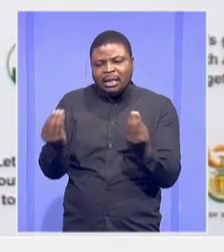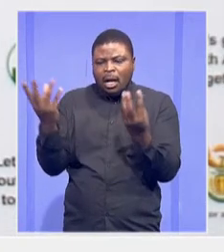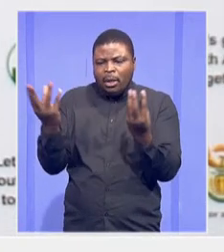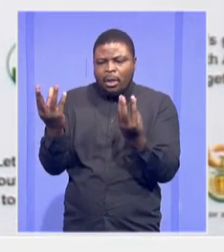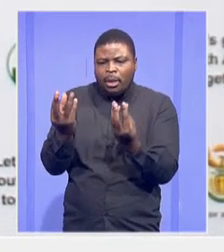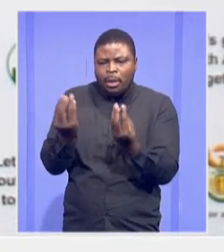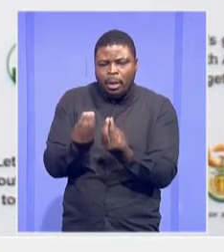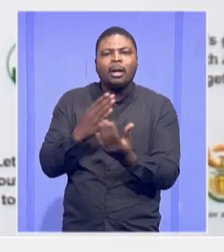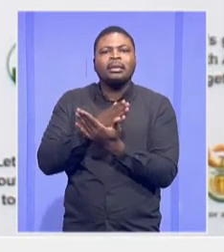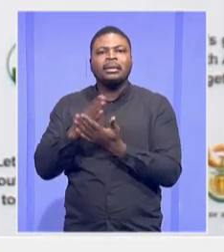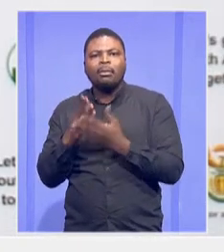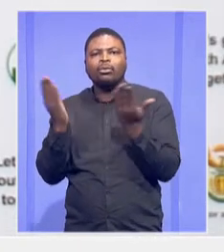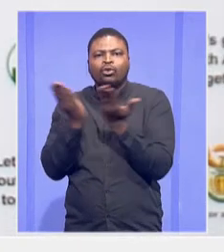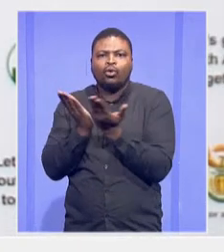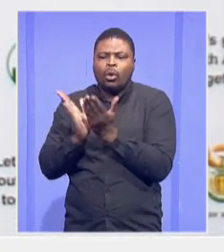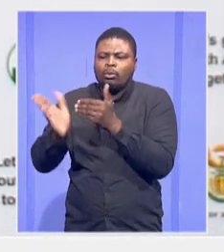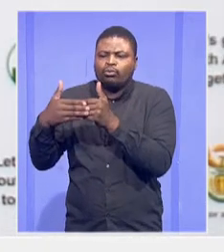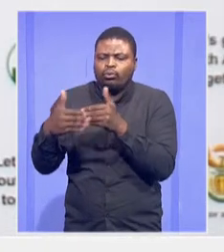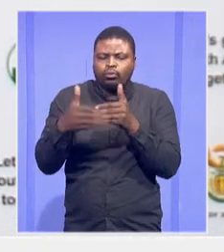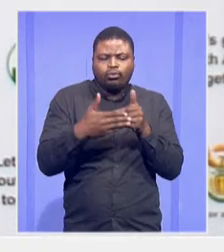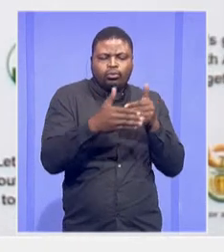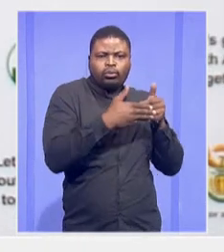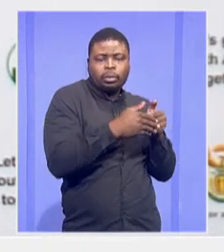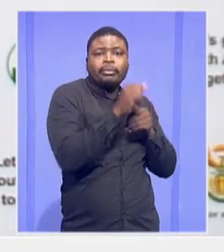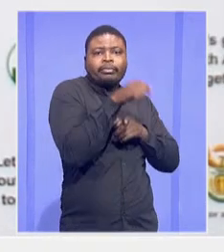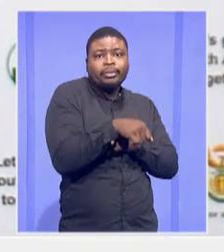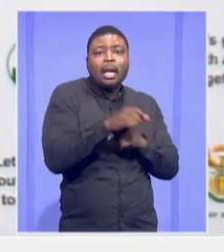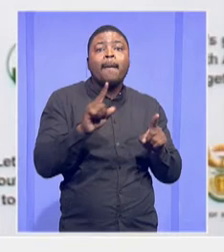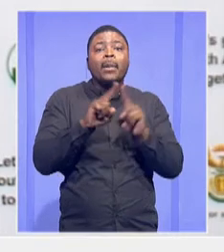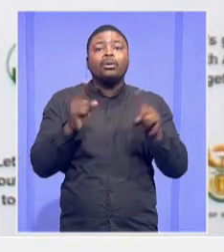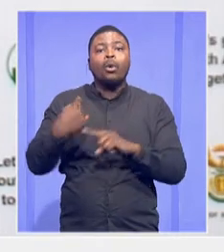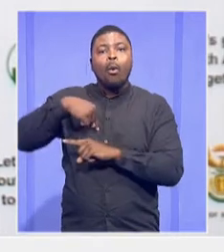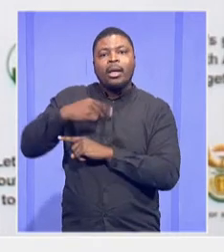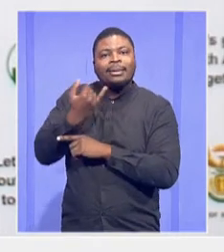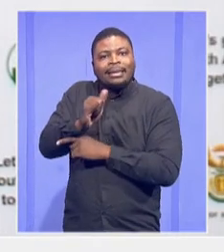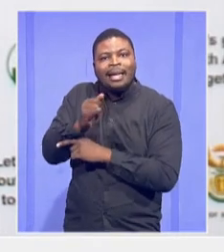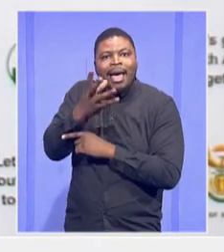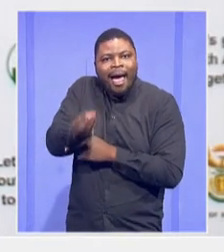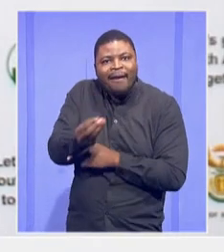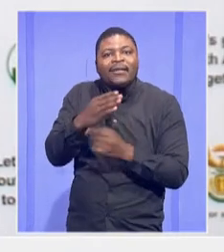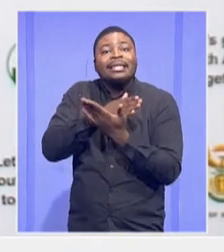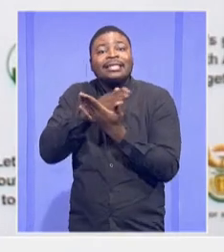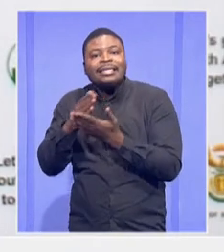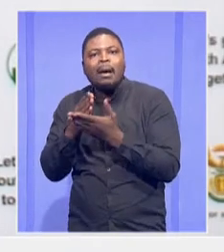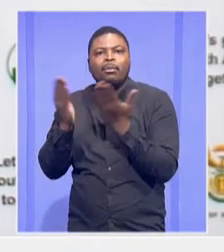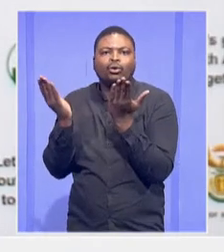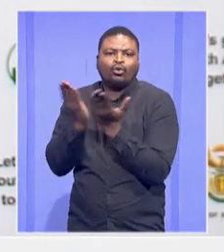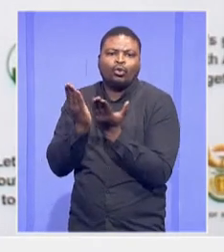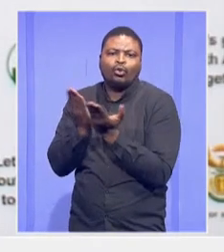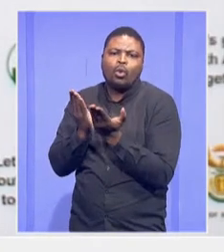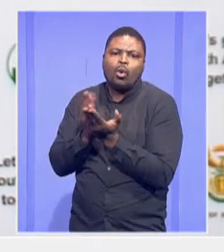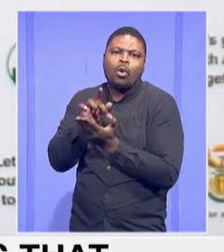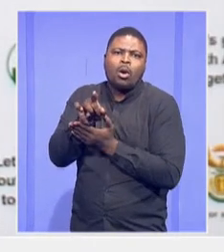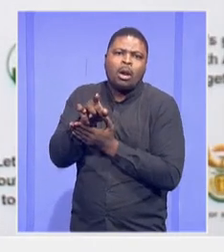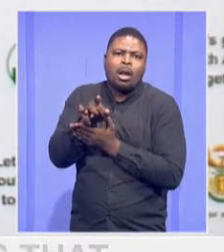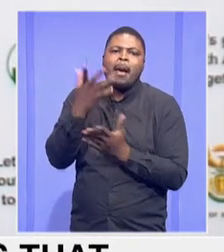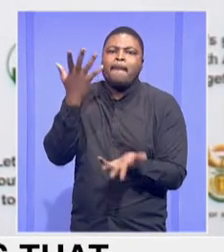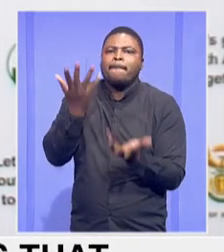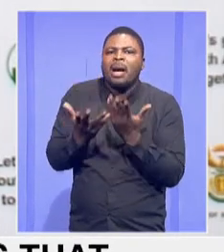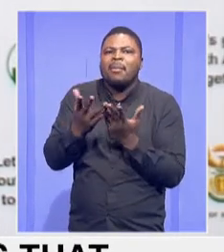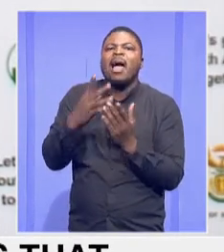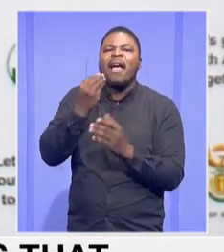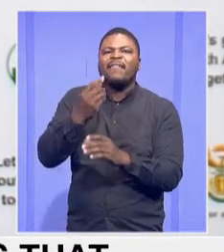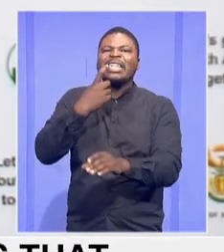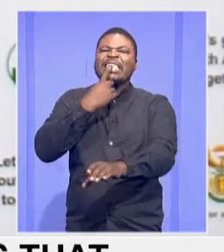many of them. We still have some because you find that, you know, across the mountain,